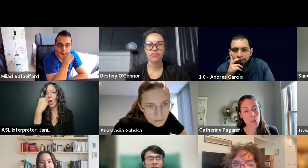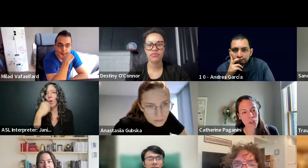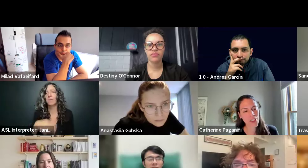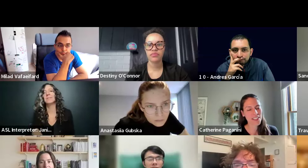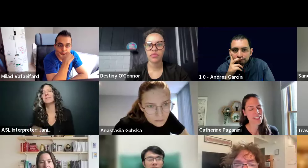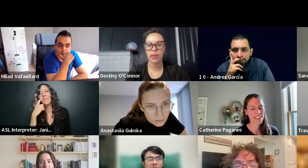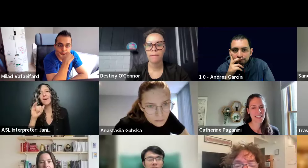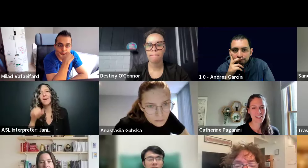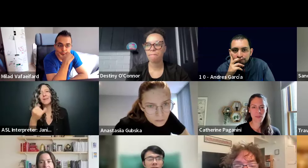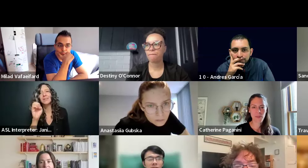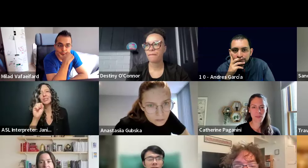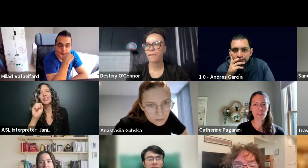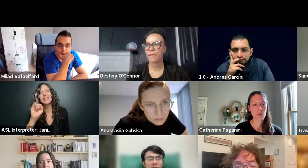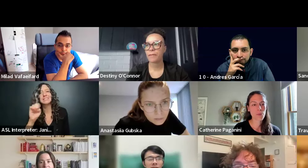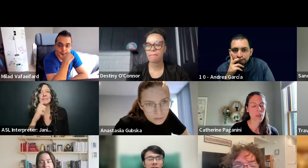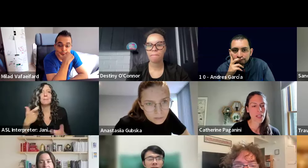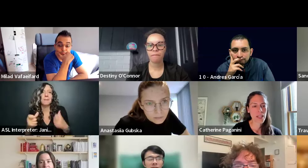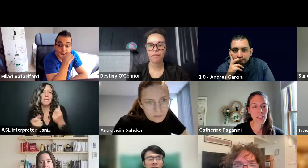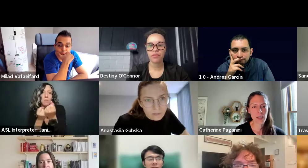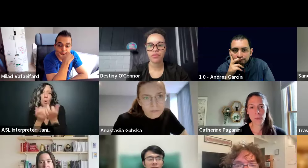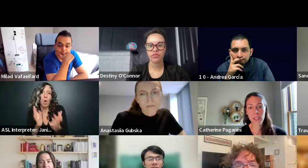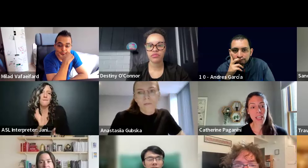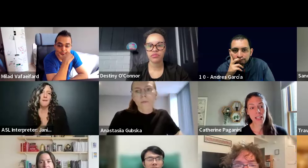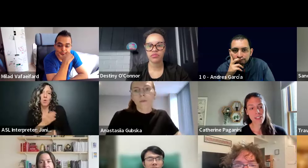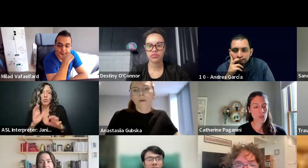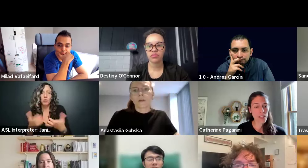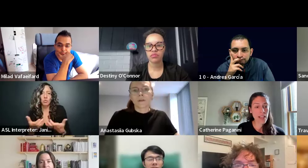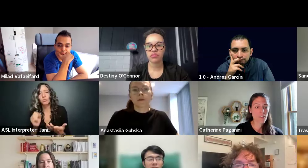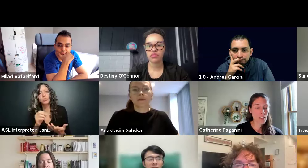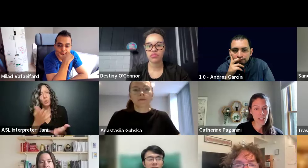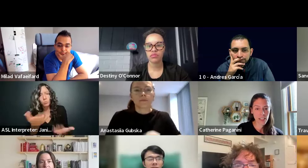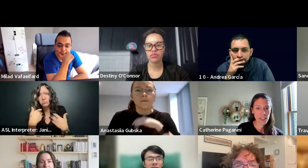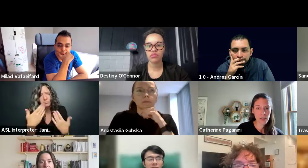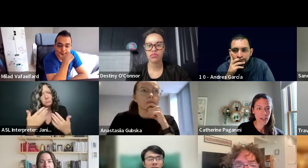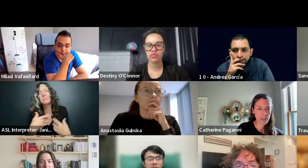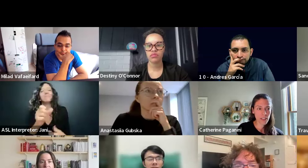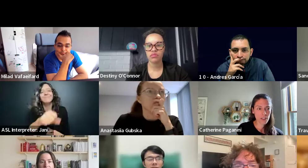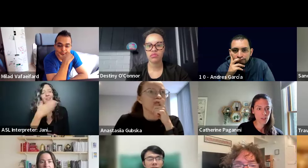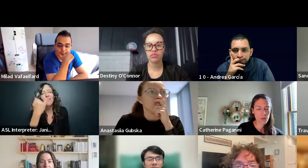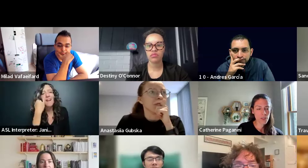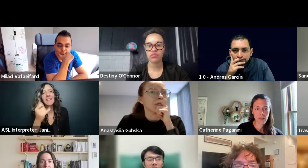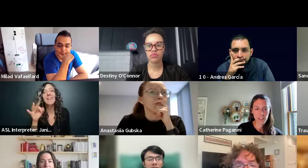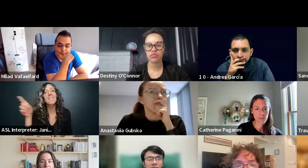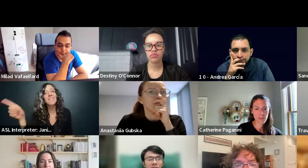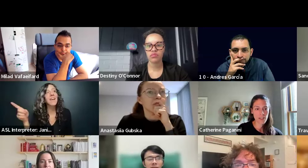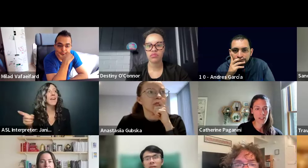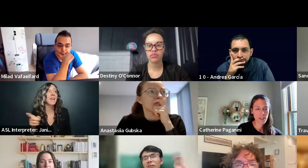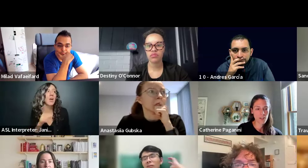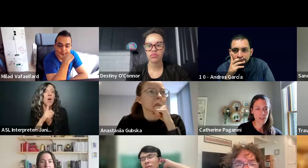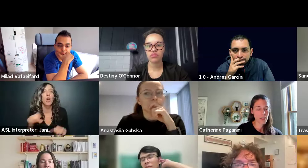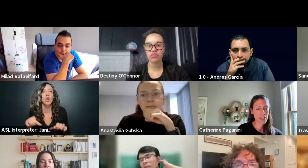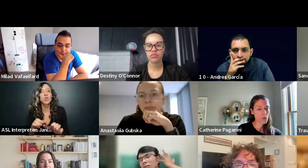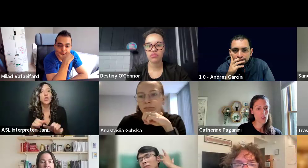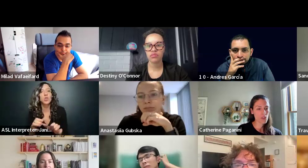supporter, um, of our group. Um, but yeah, let's do that. If they're taking, if they're doing the heavy lift,